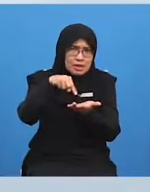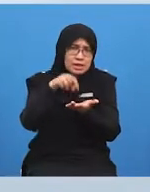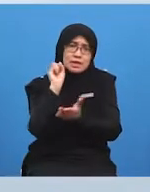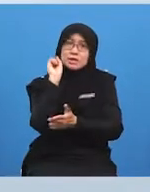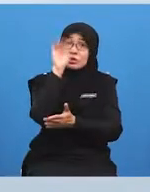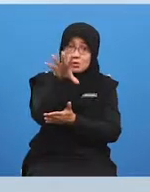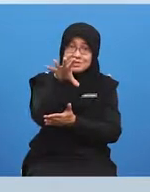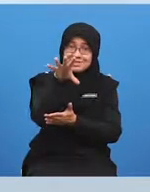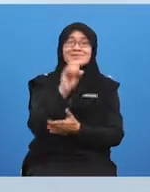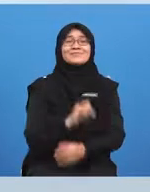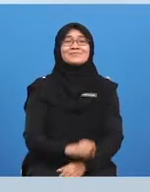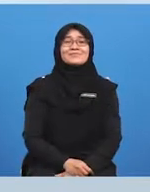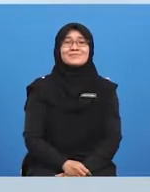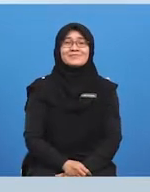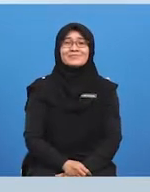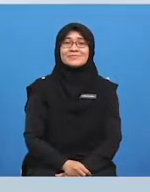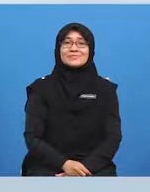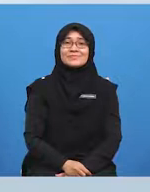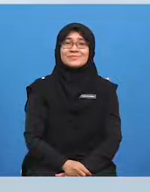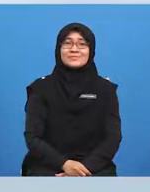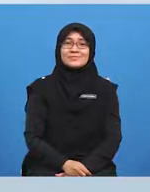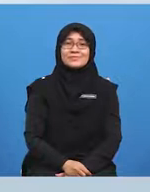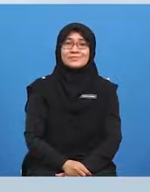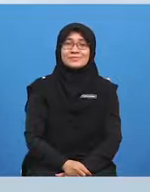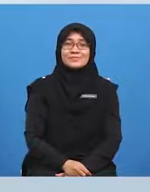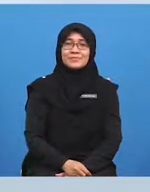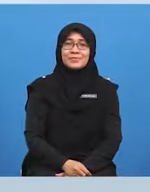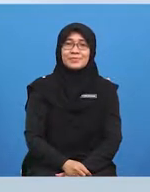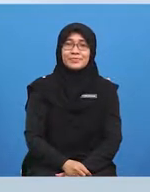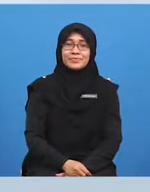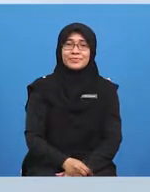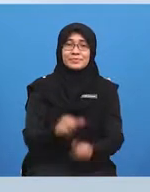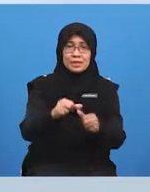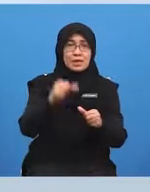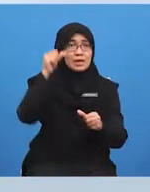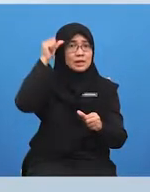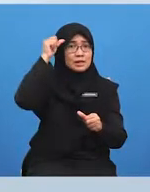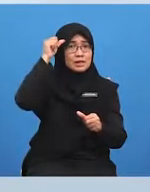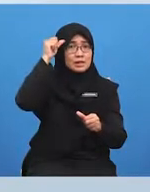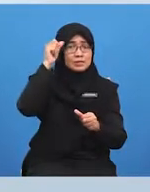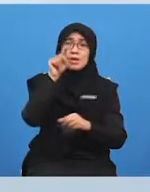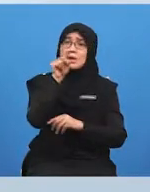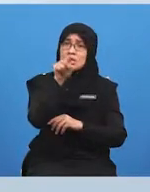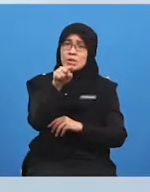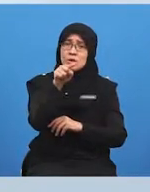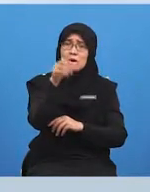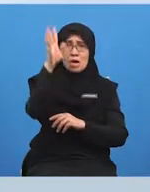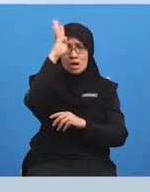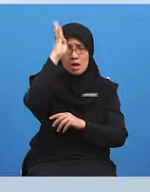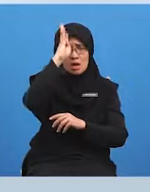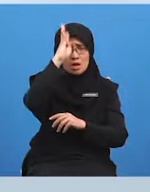right boys and girls are you going to have a go with that one remember it's your creativity